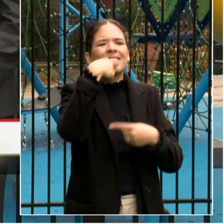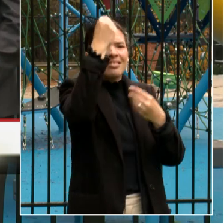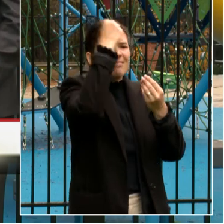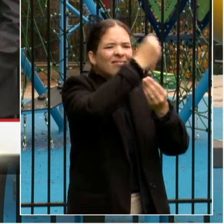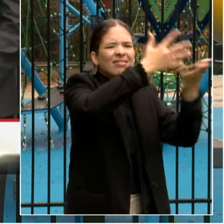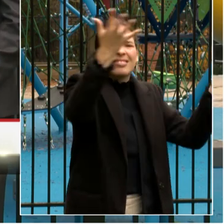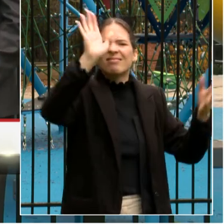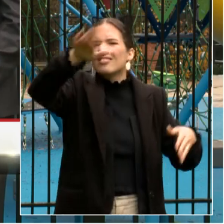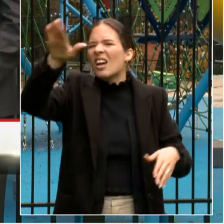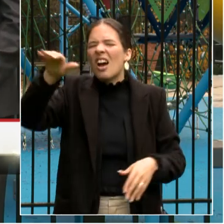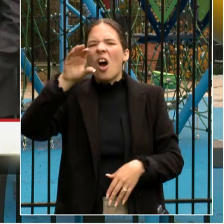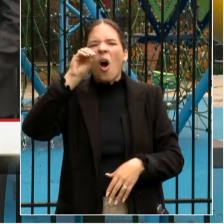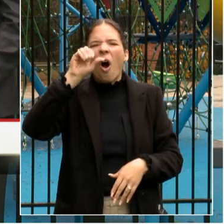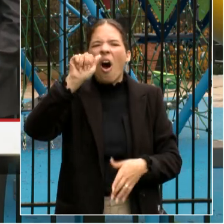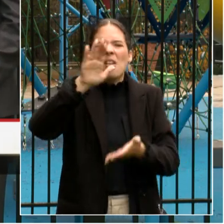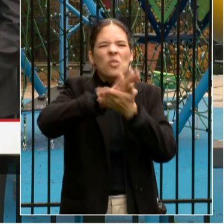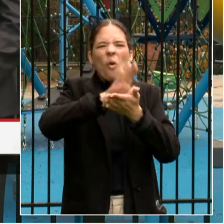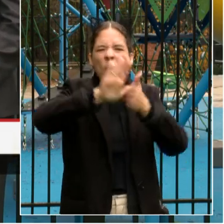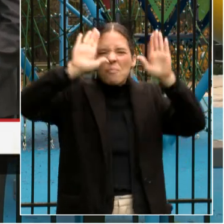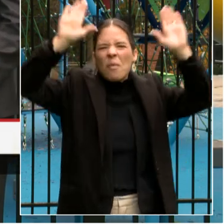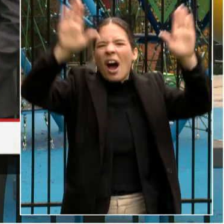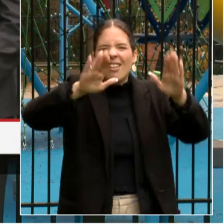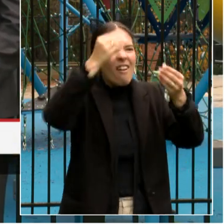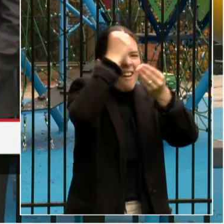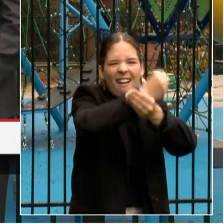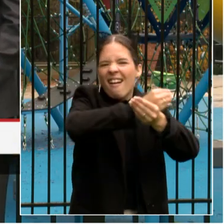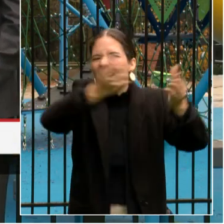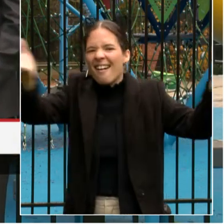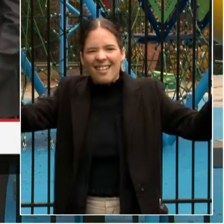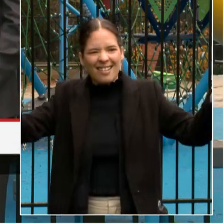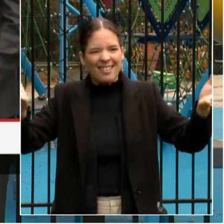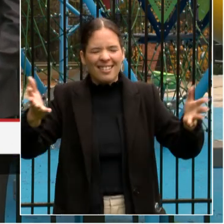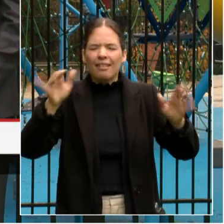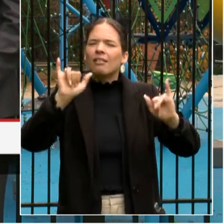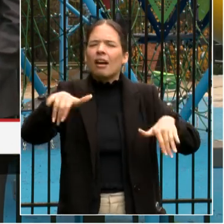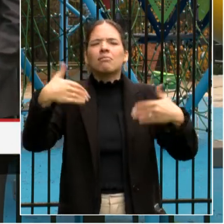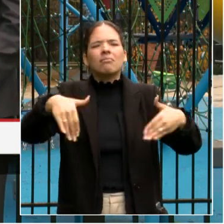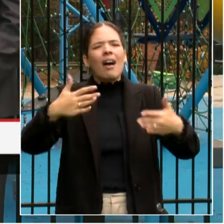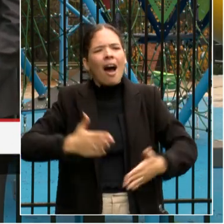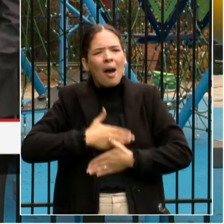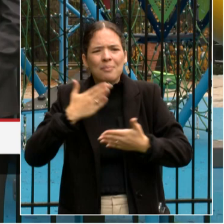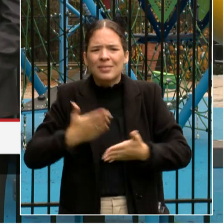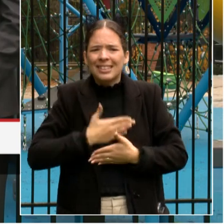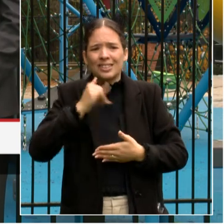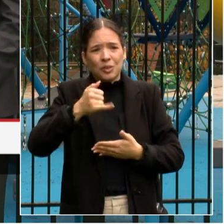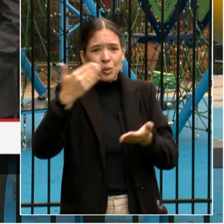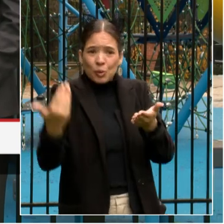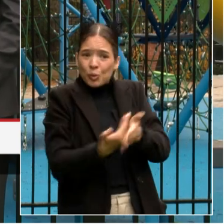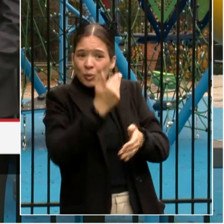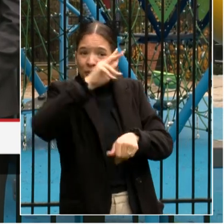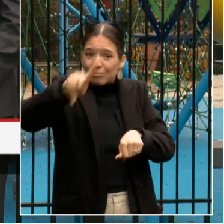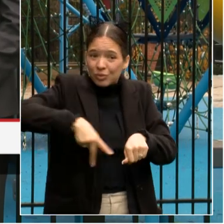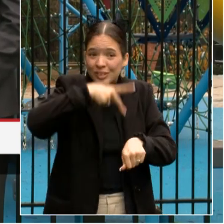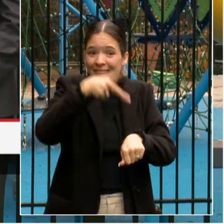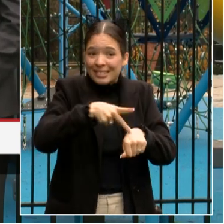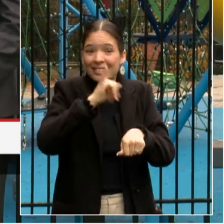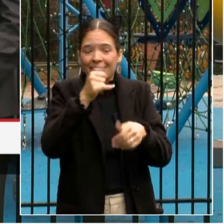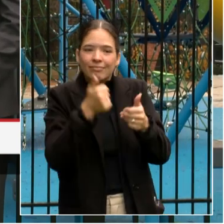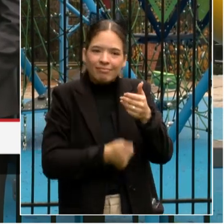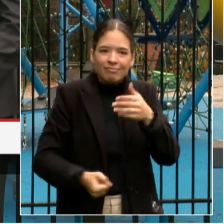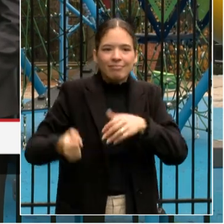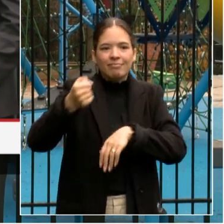Adams. And I know that we are all pleased in welcoming our new principal to step into leadership with this great